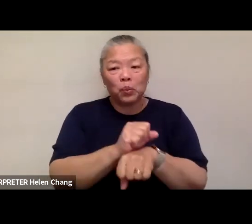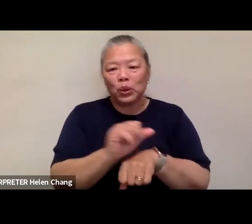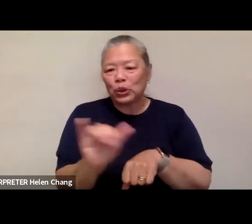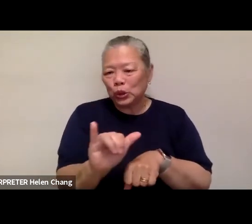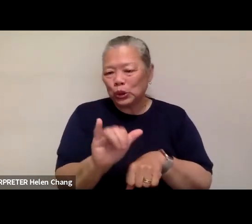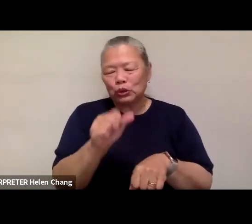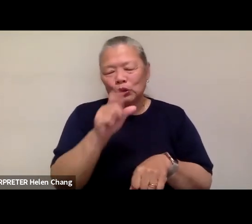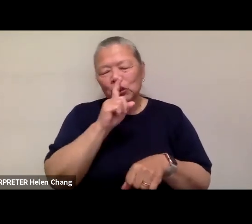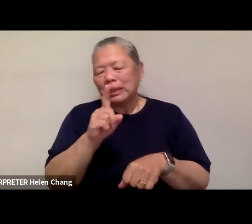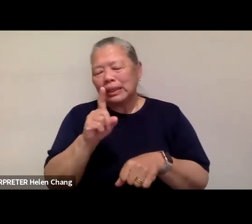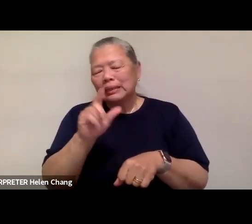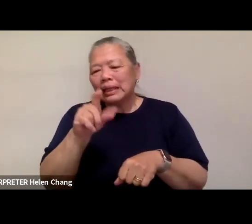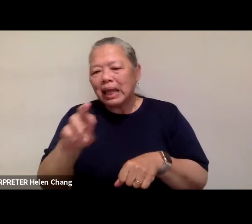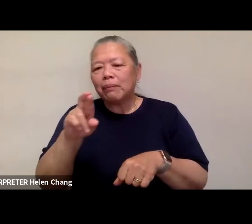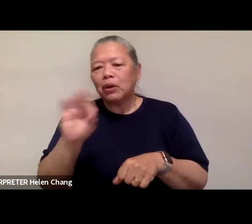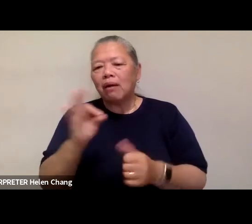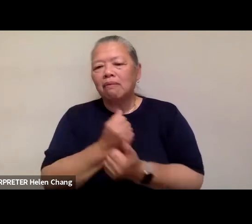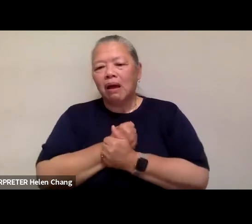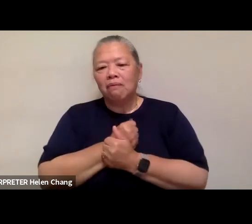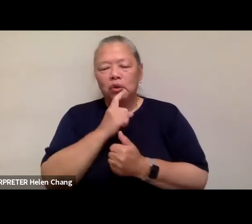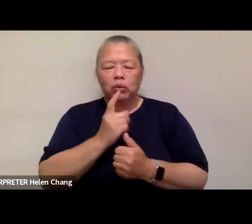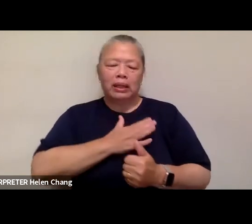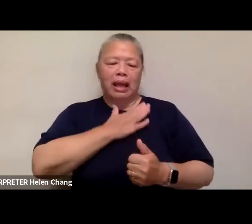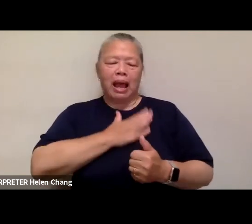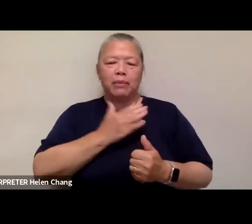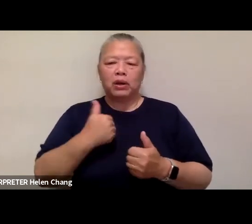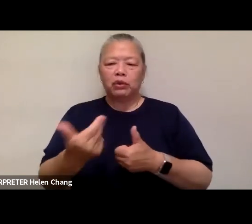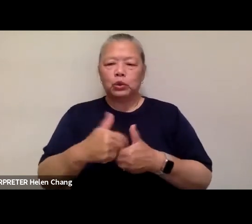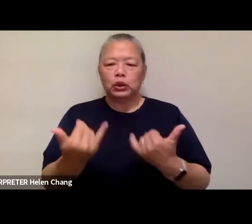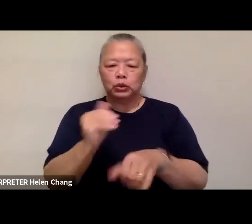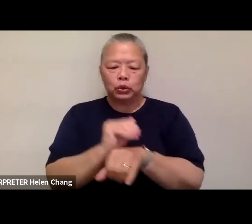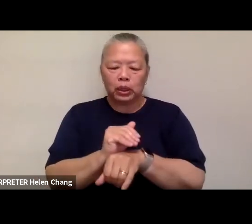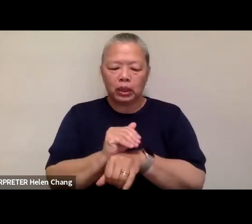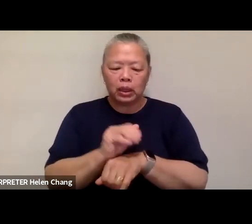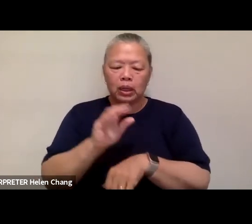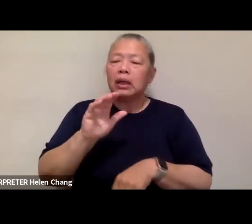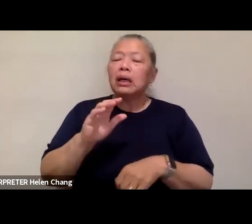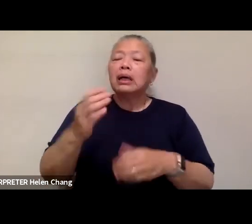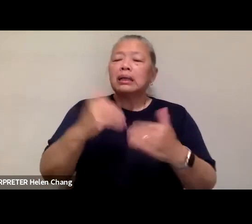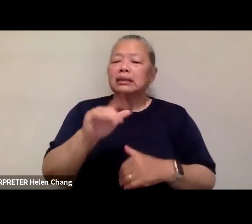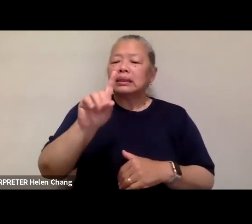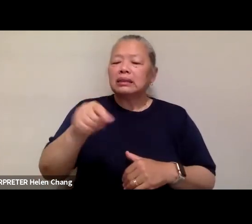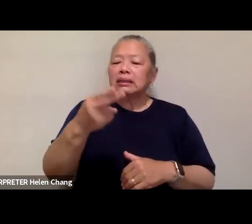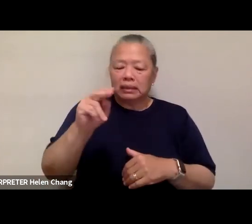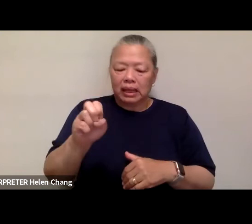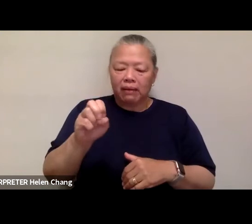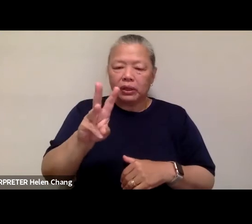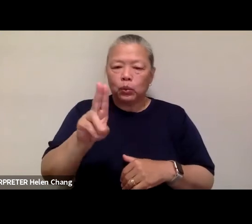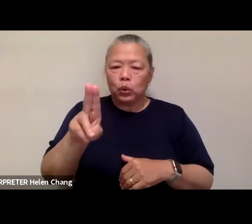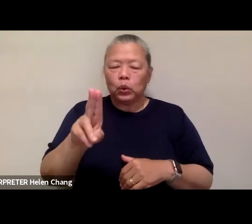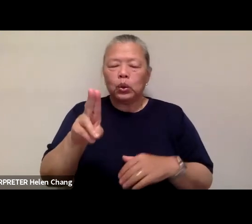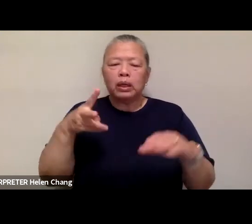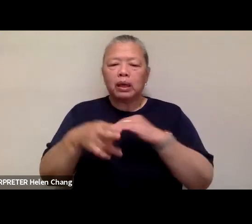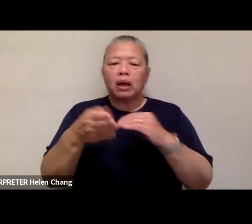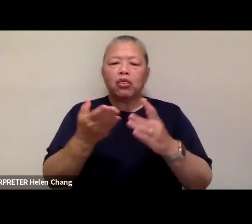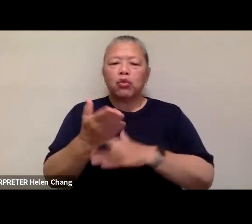We are so so thrilled to have her with us this evening. Her guest is going to be Daphne Wu, leading the Cut Fruit Collective, formerly